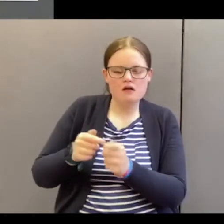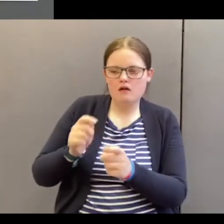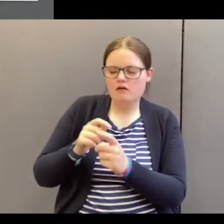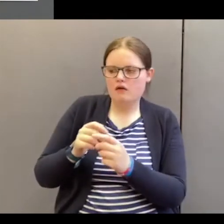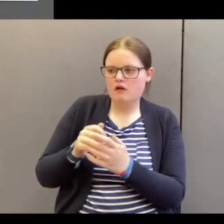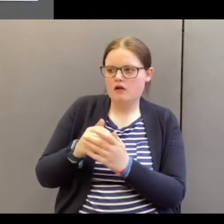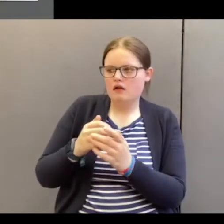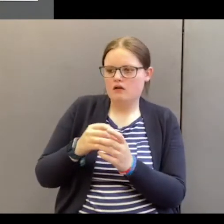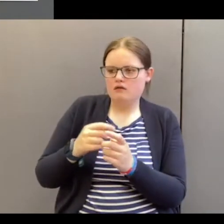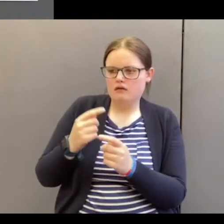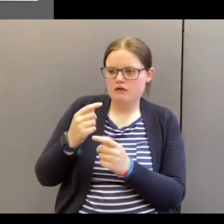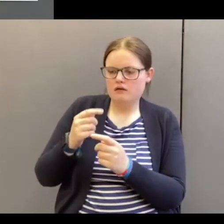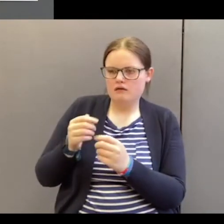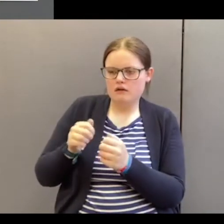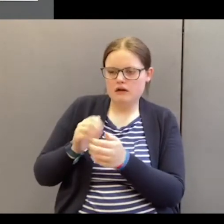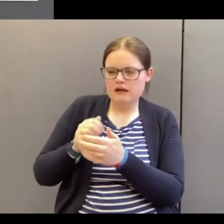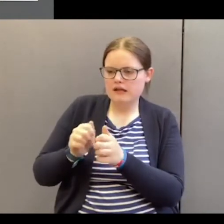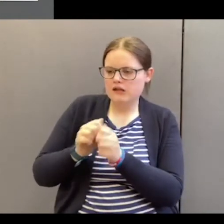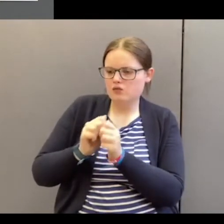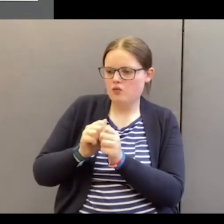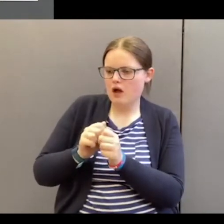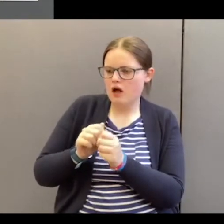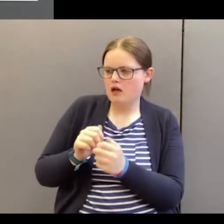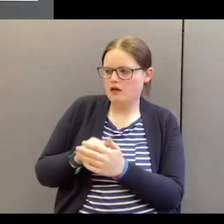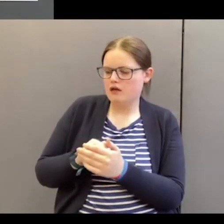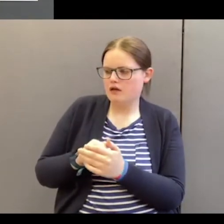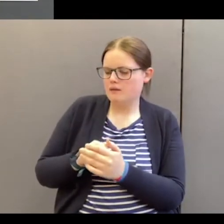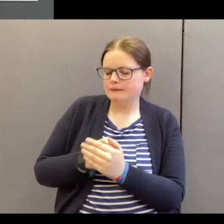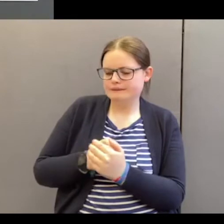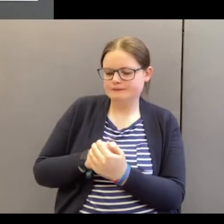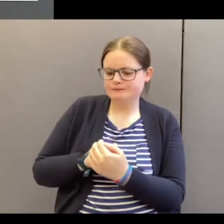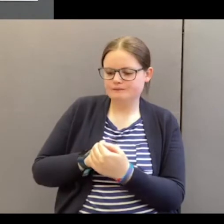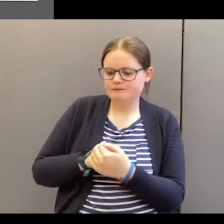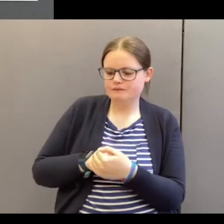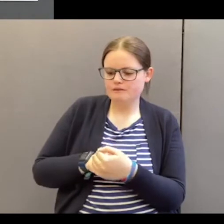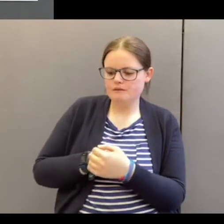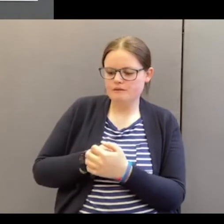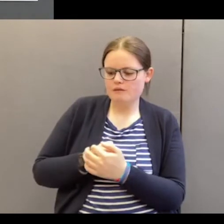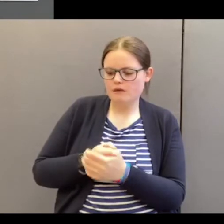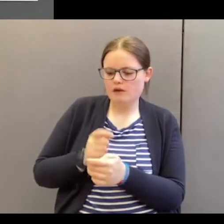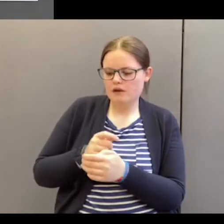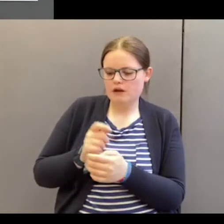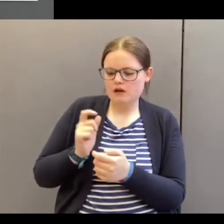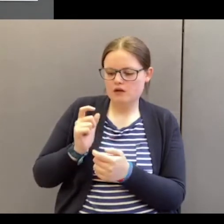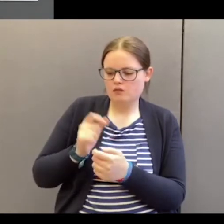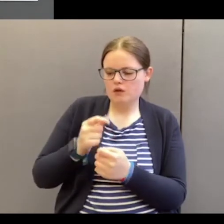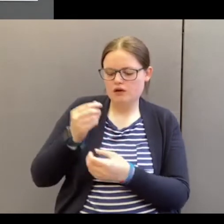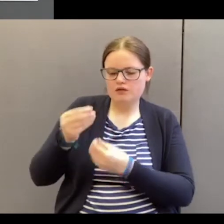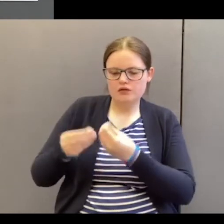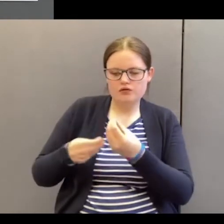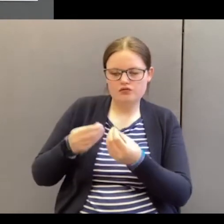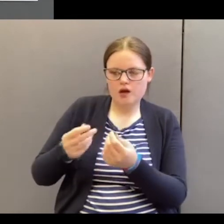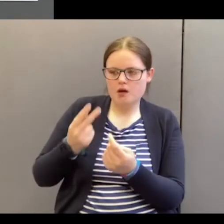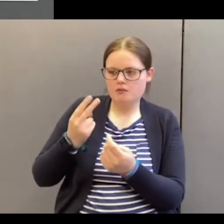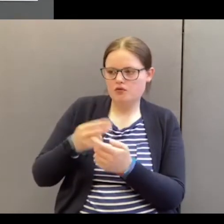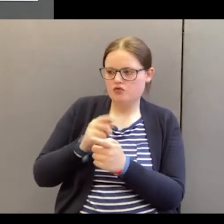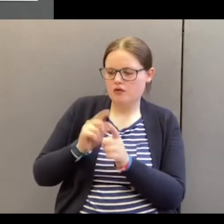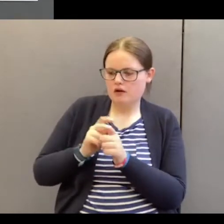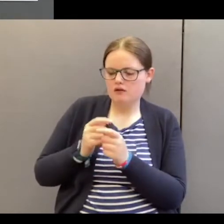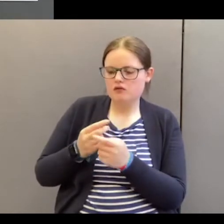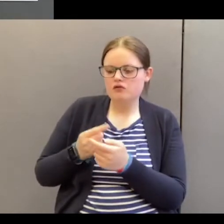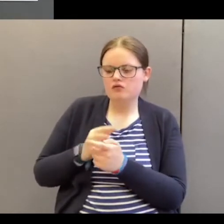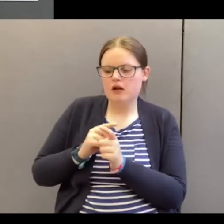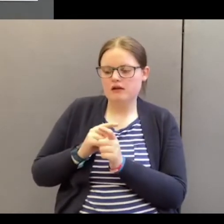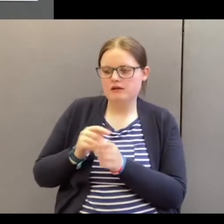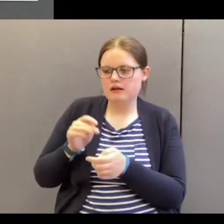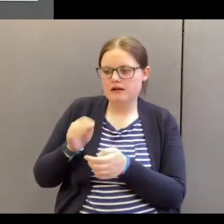worth and value next to. And this word is describing to us that there